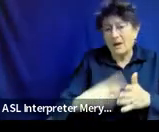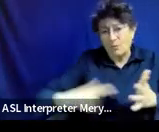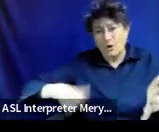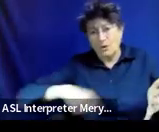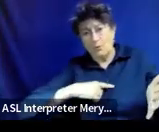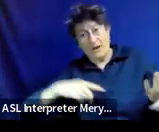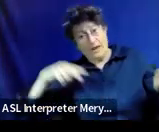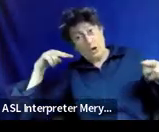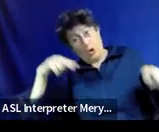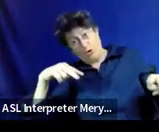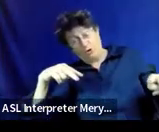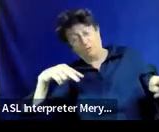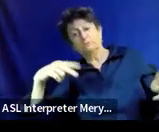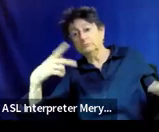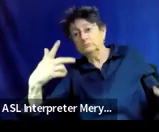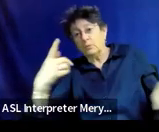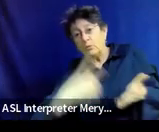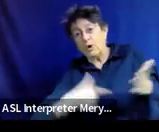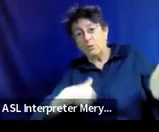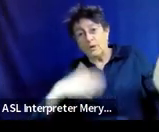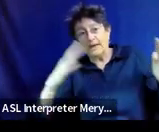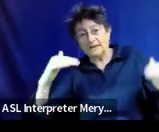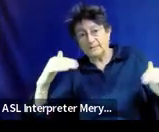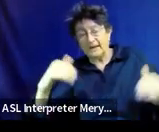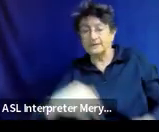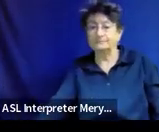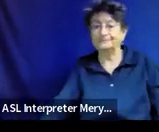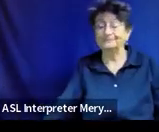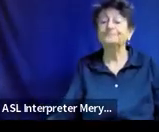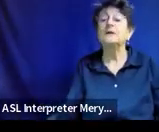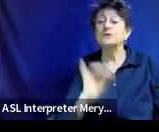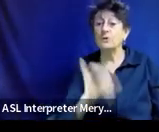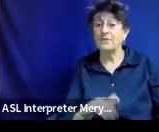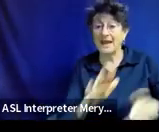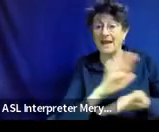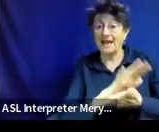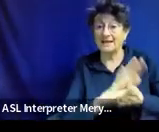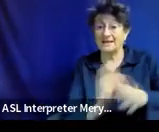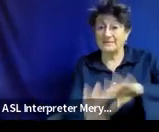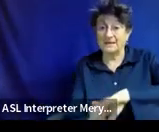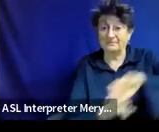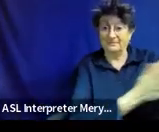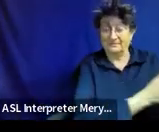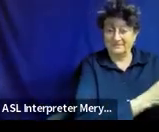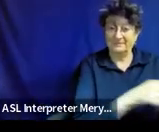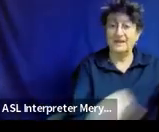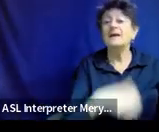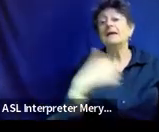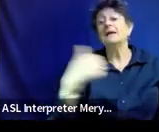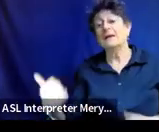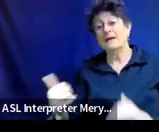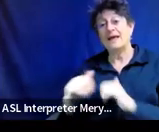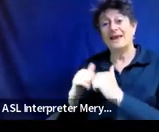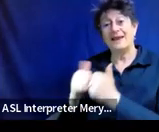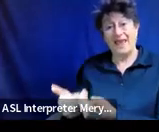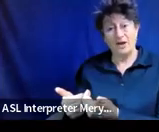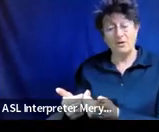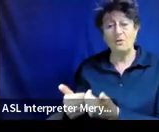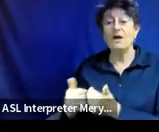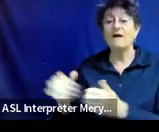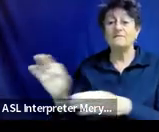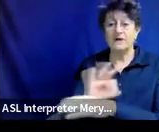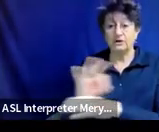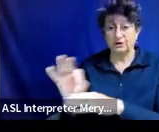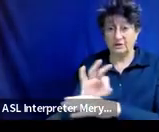linked at the end so that was academics um on the other side of the coin we're going to look at functional so